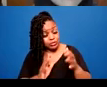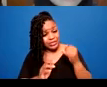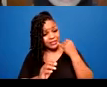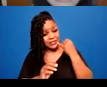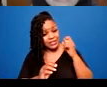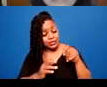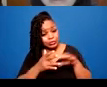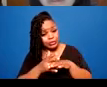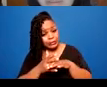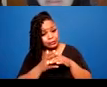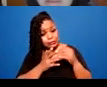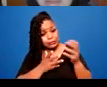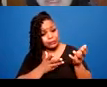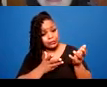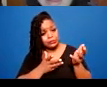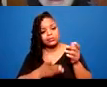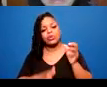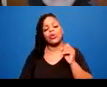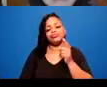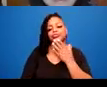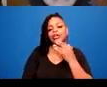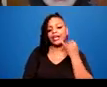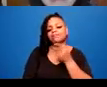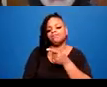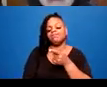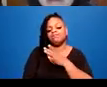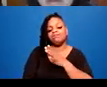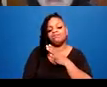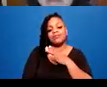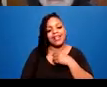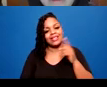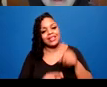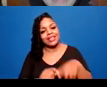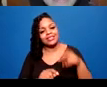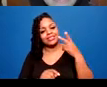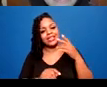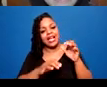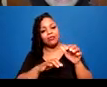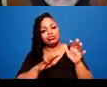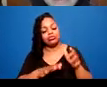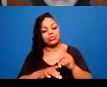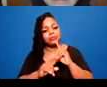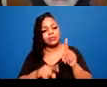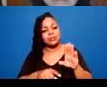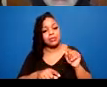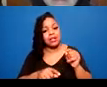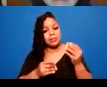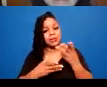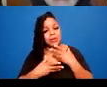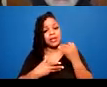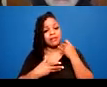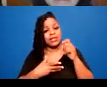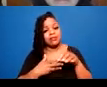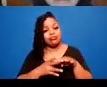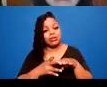see their responses, but maybe let me know if they need a break before that. Closed captioner is fine. Going